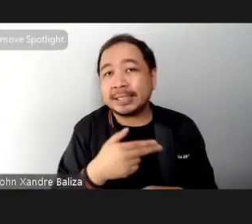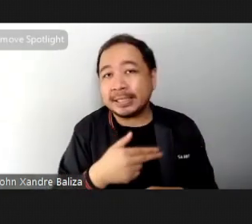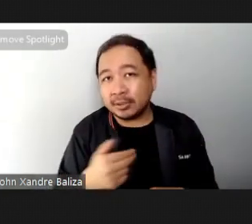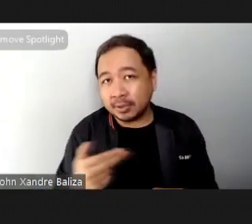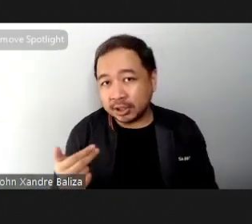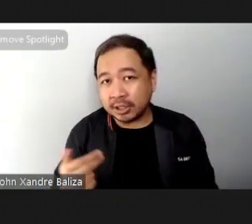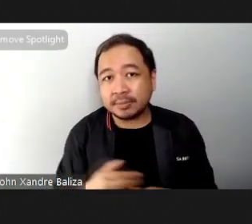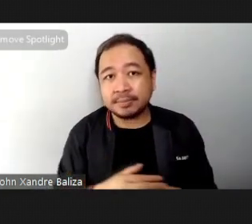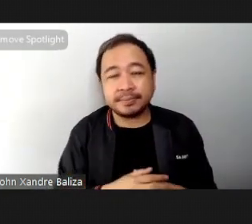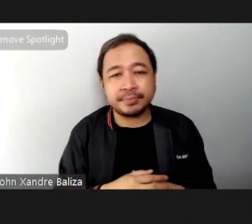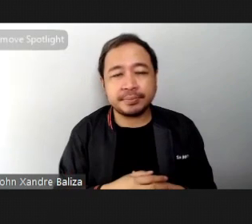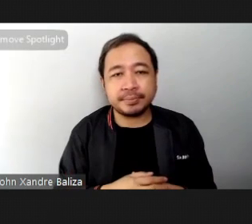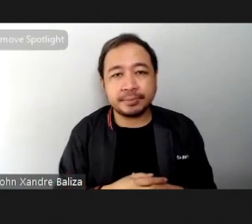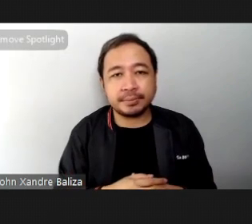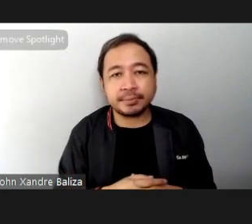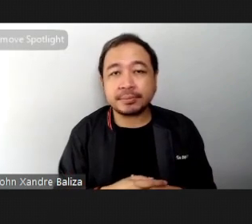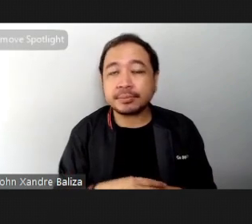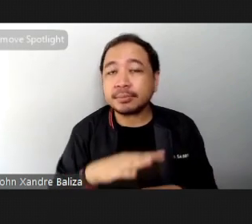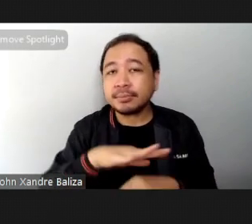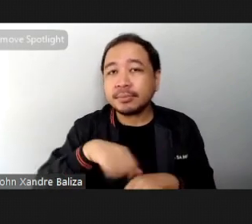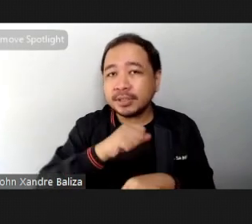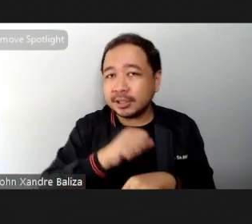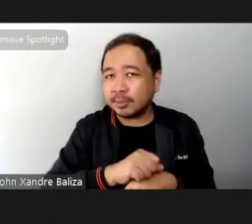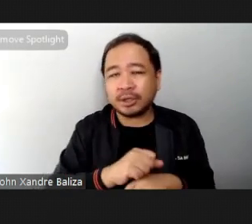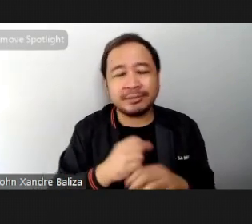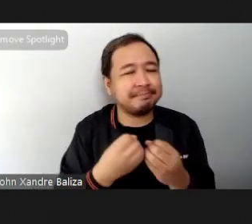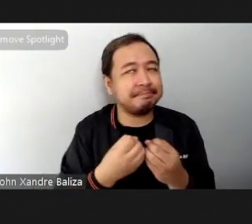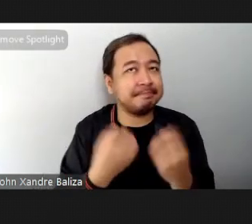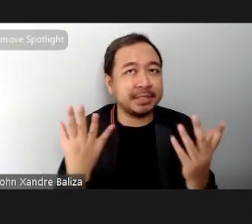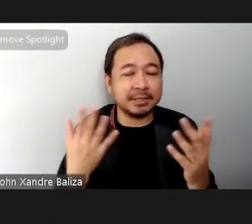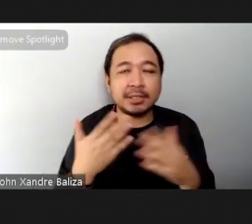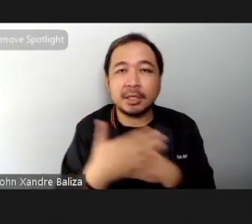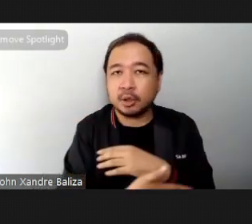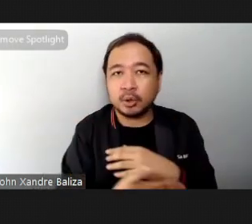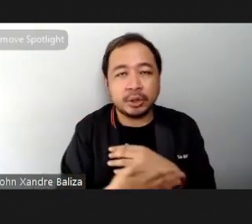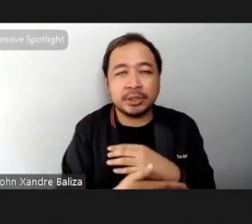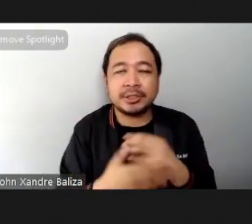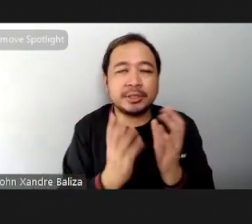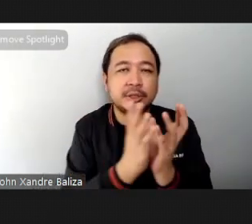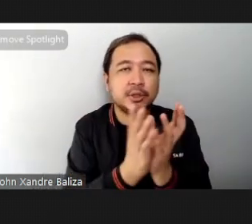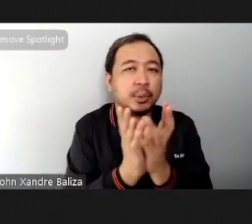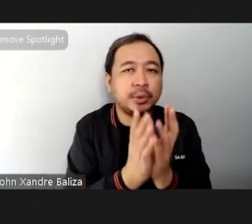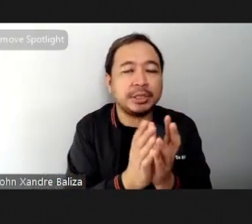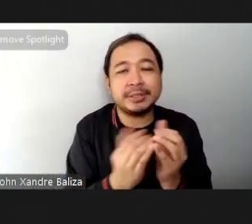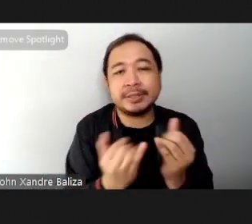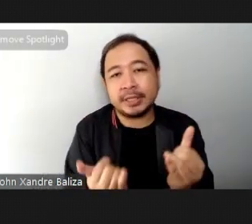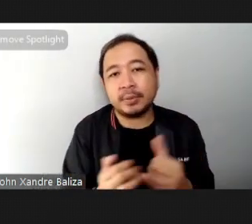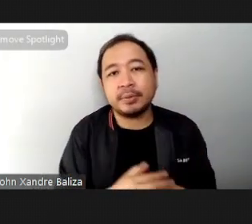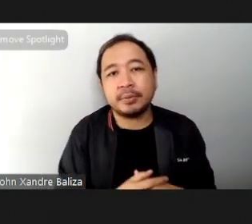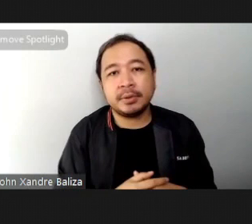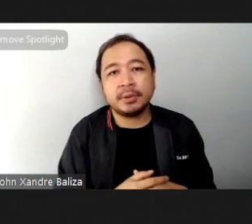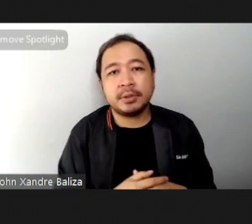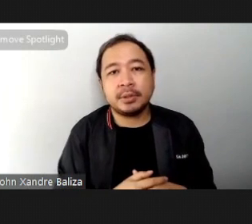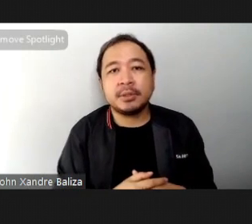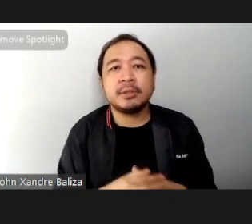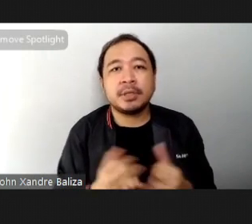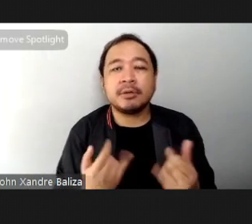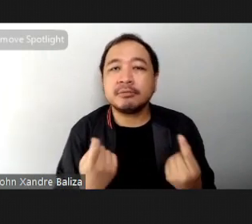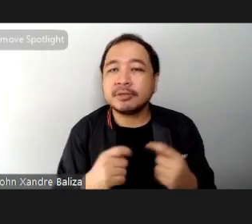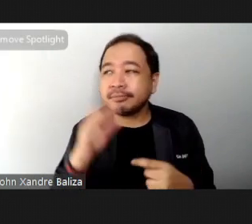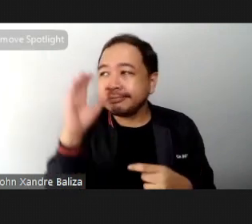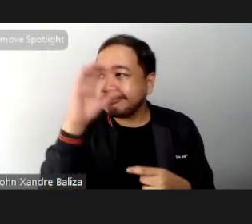there's also in Singapore and much much more there's really just so many communities now you just have to search what's available